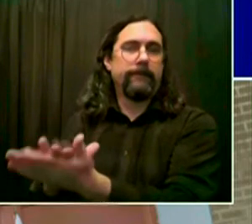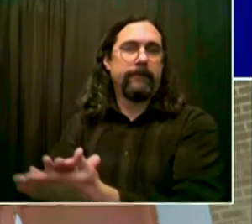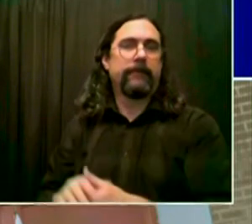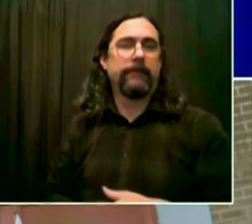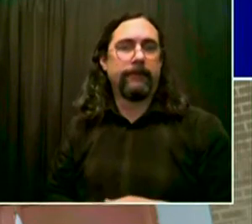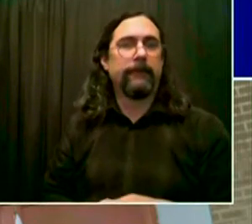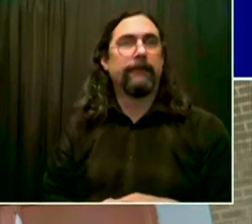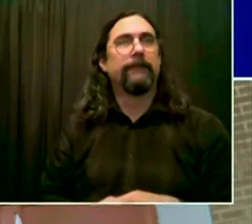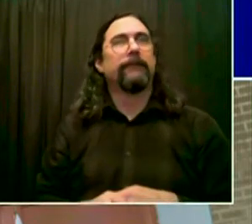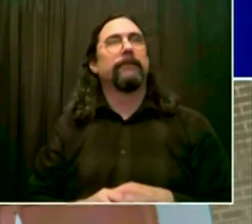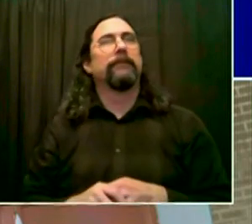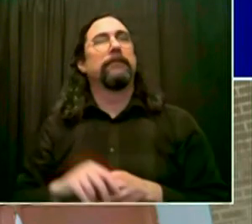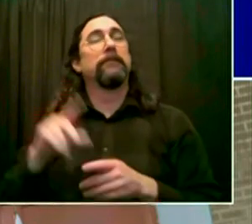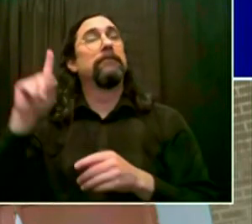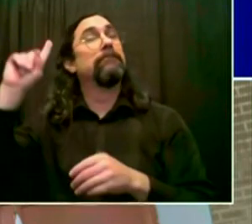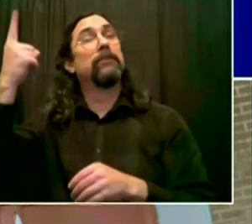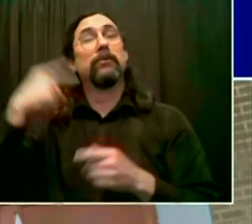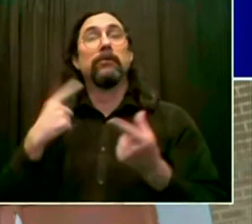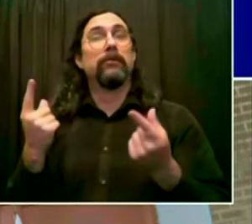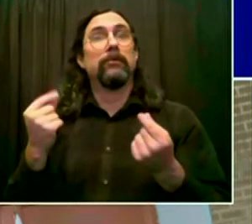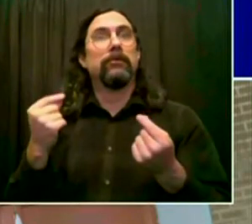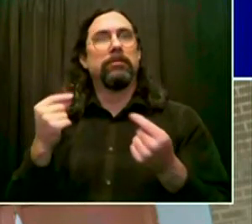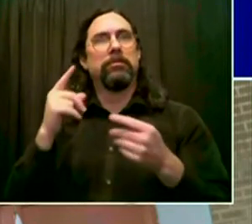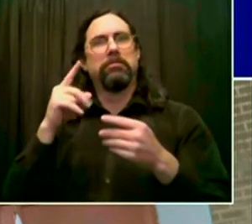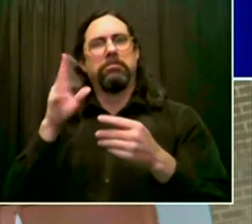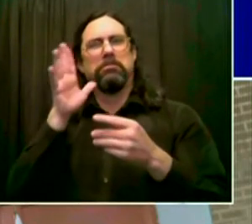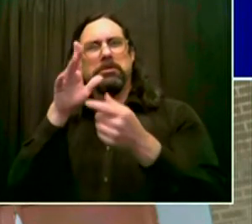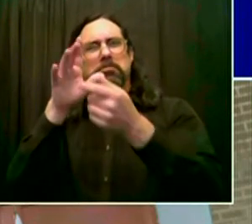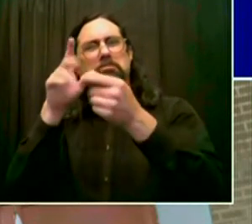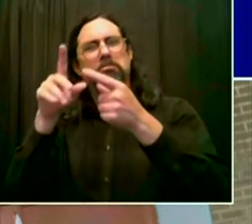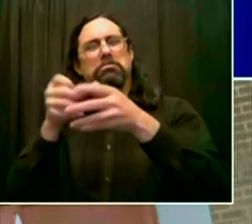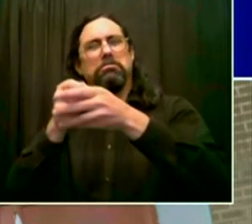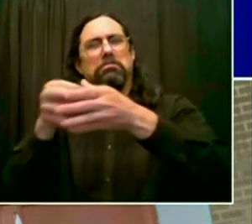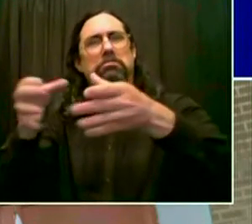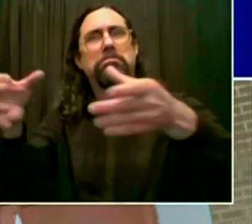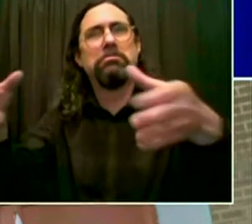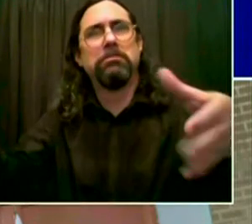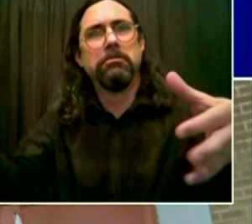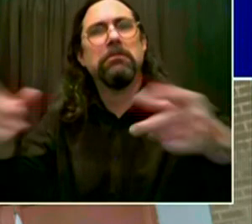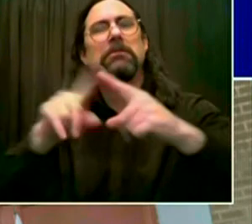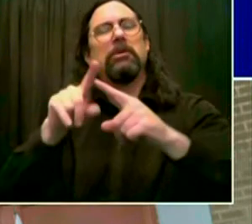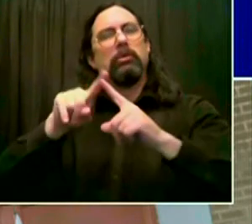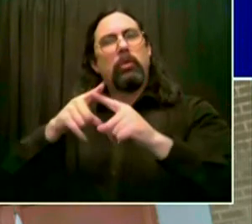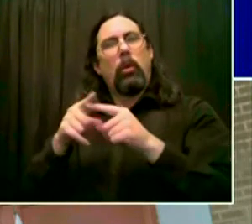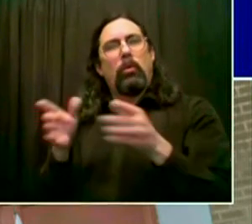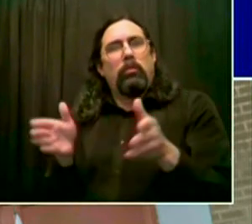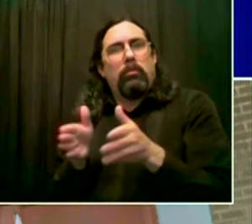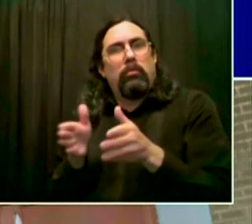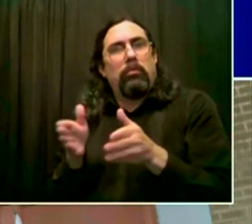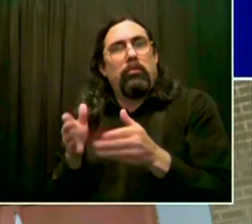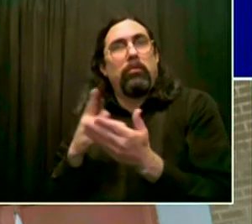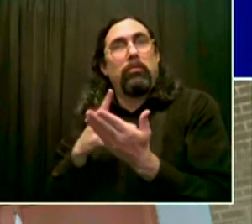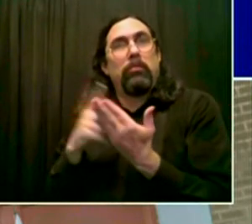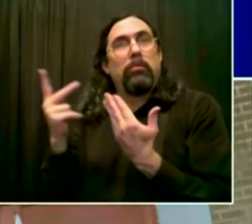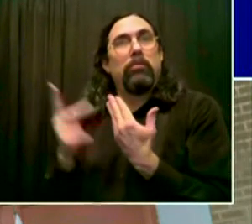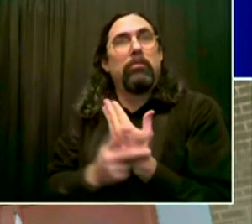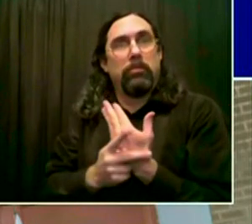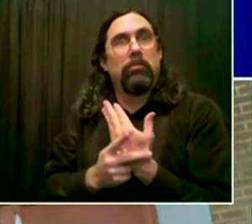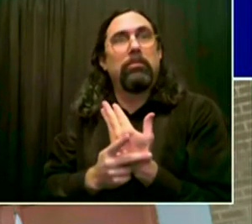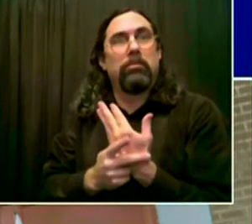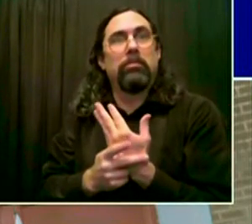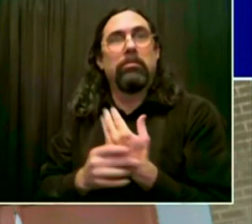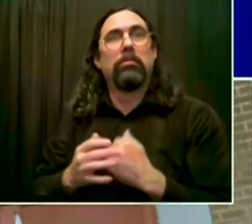We're working with our health department, our department of education with the UFT. We want to make schools a place where kids can get vaccinated.